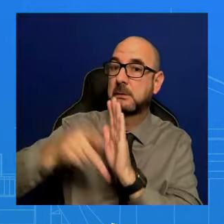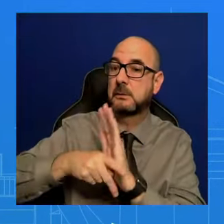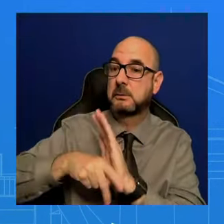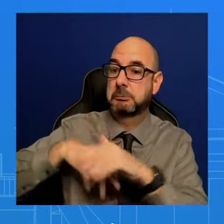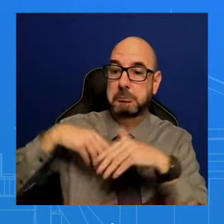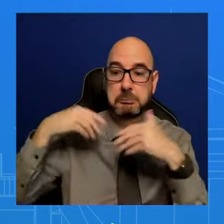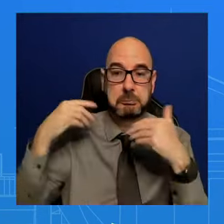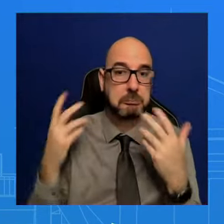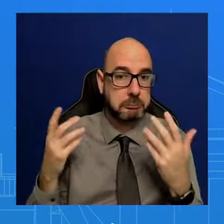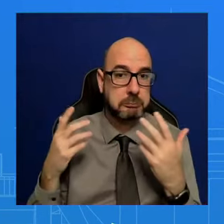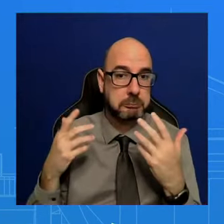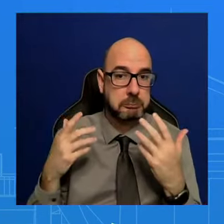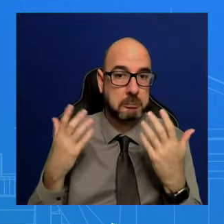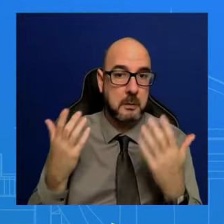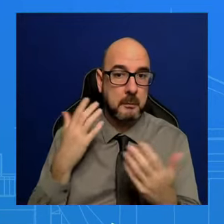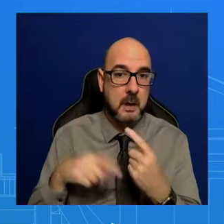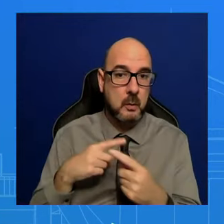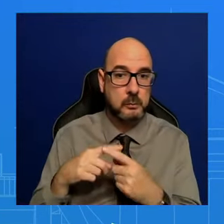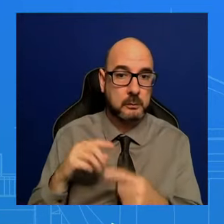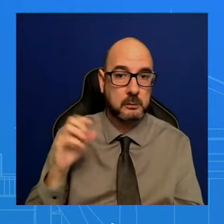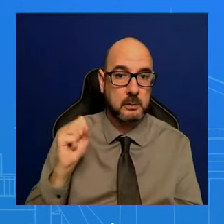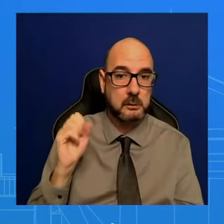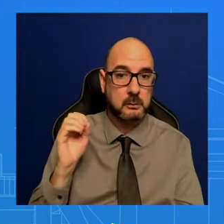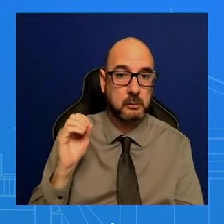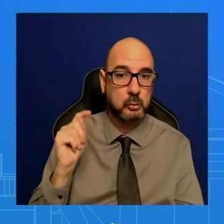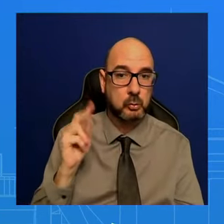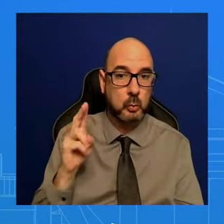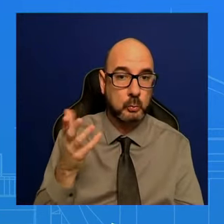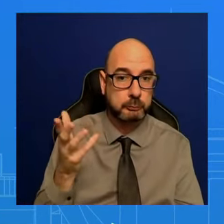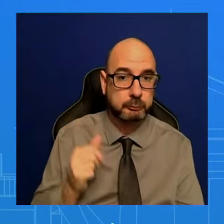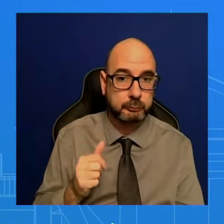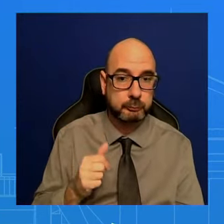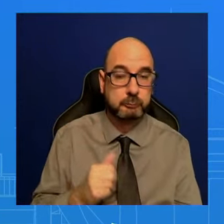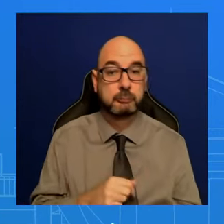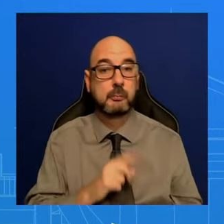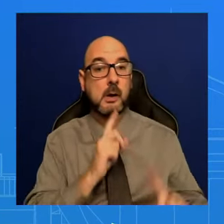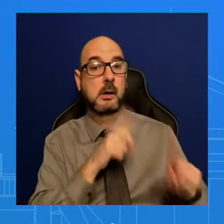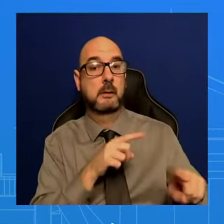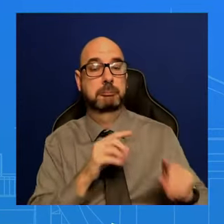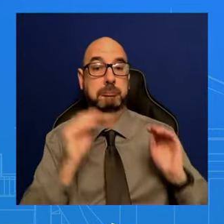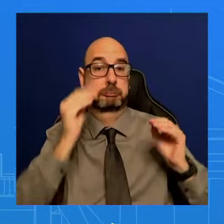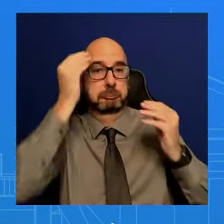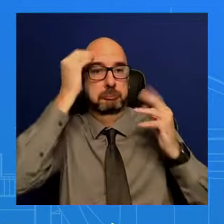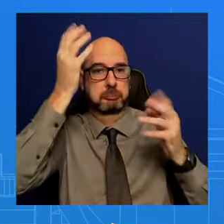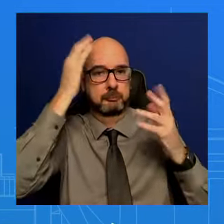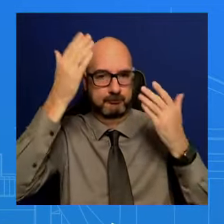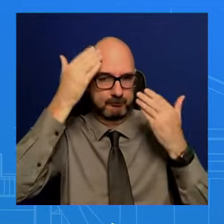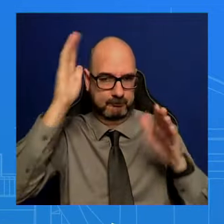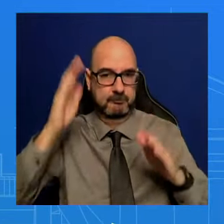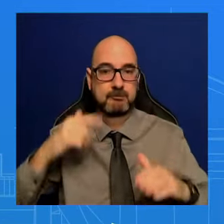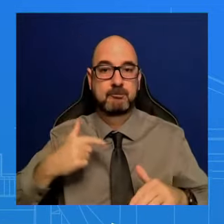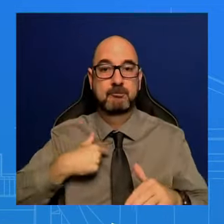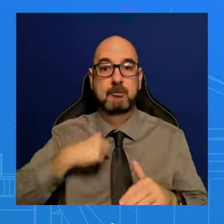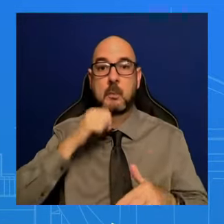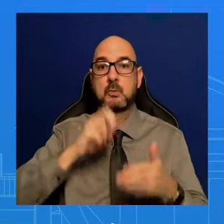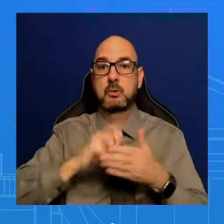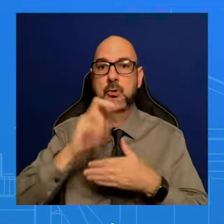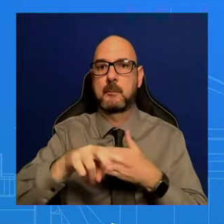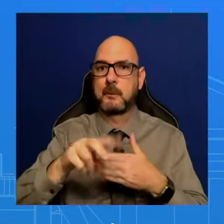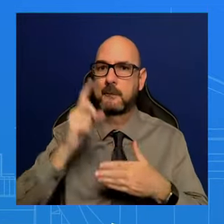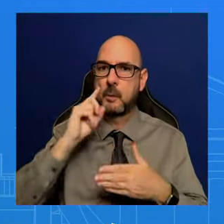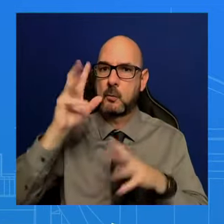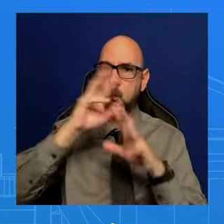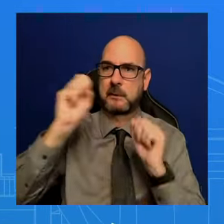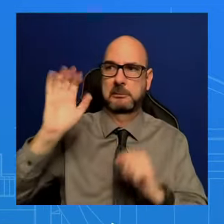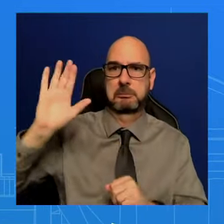Haiti tomorrow? I don't have anything to share at this time. The President, though I'm not going to get ahead of the President, certainly, as he would say. Stay tuned. Stay tuned. Go ahead.